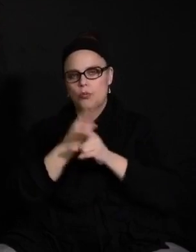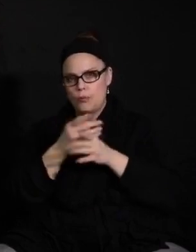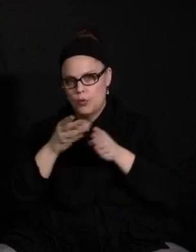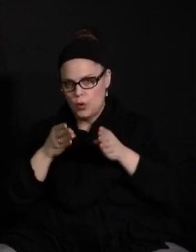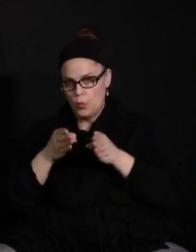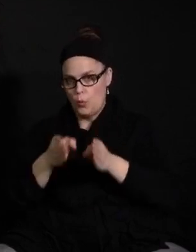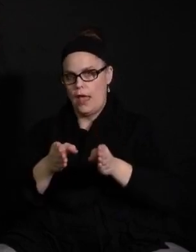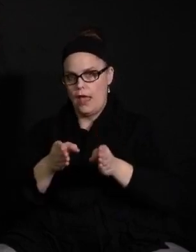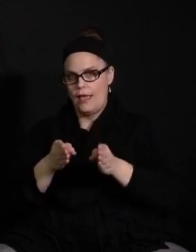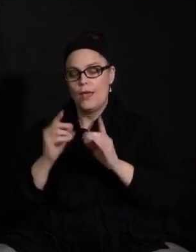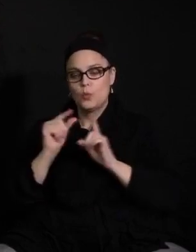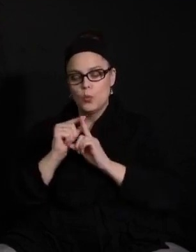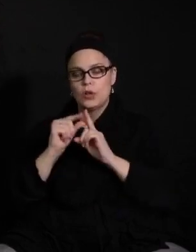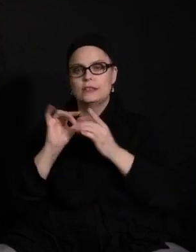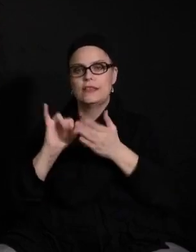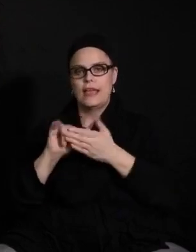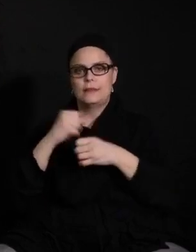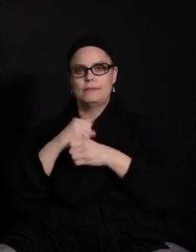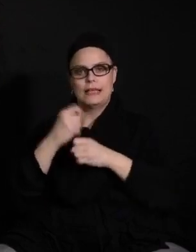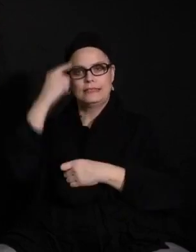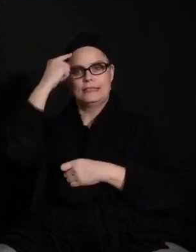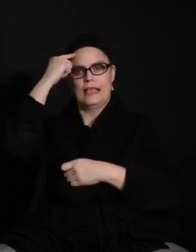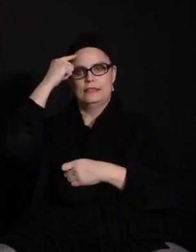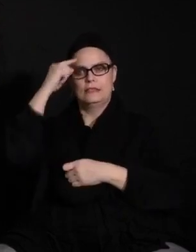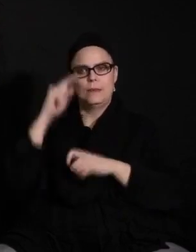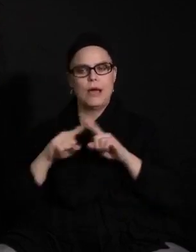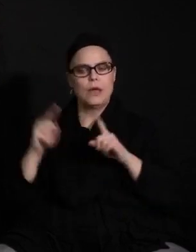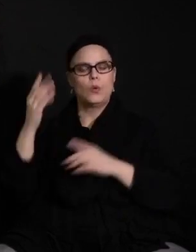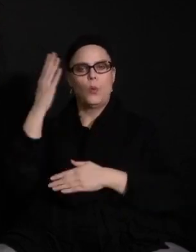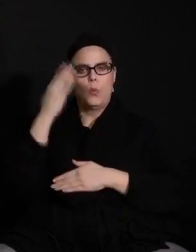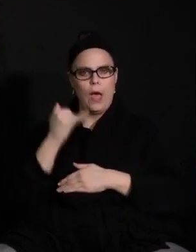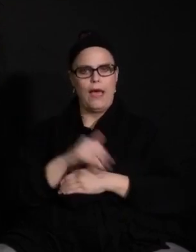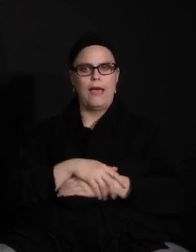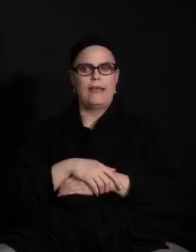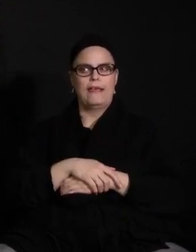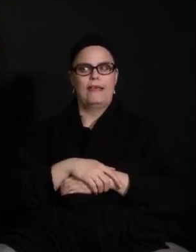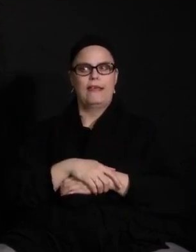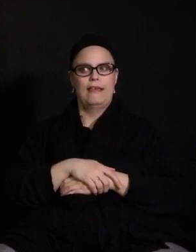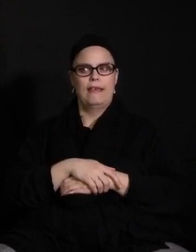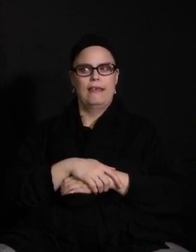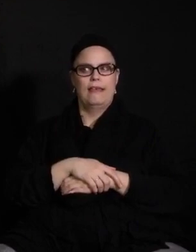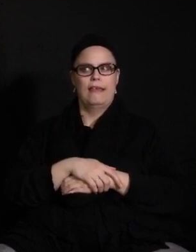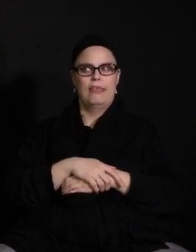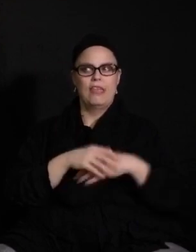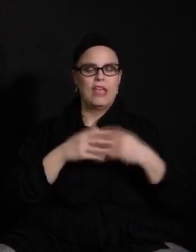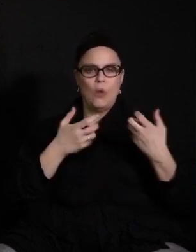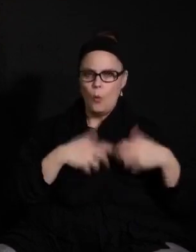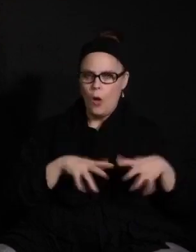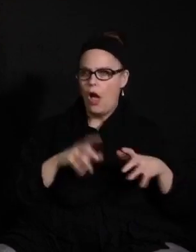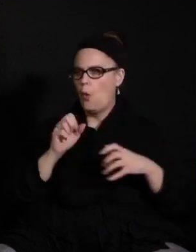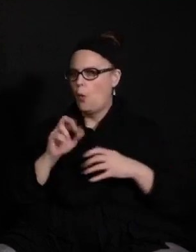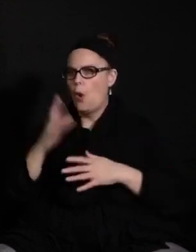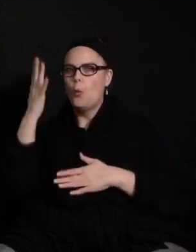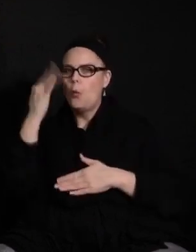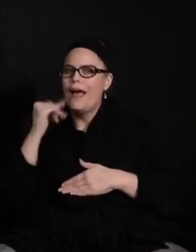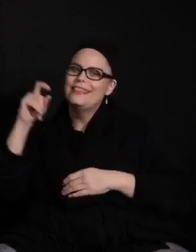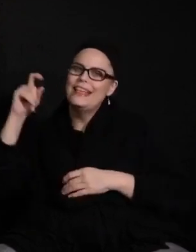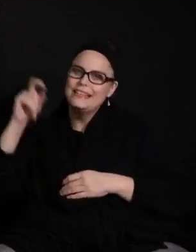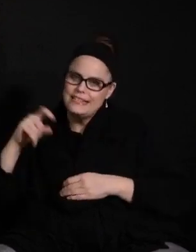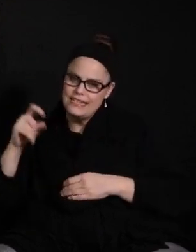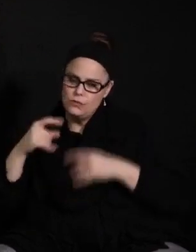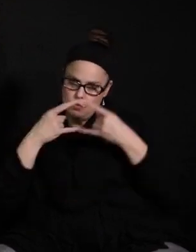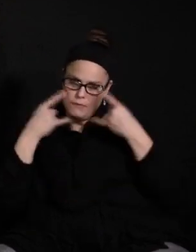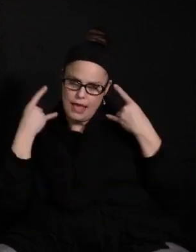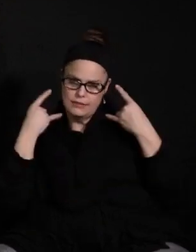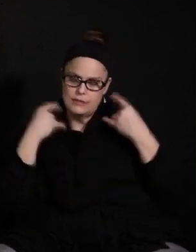that make sense to the child. But why are they wanting, but why they need to wear that mask? So I would